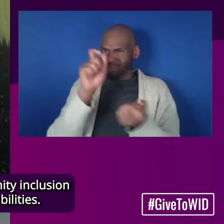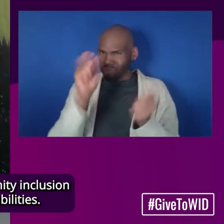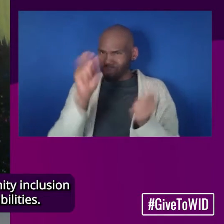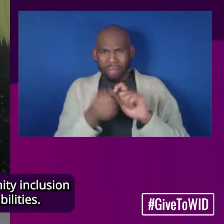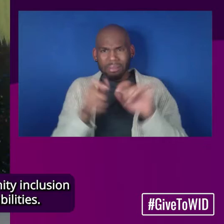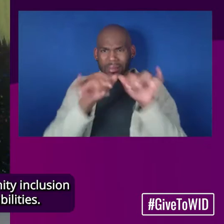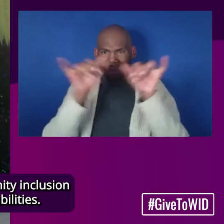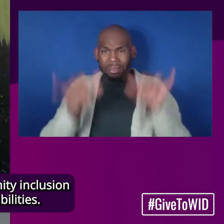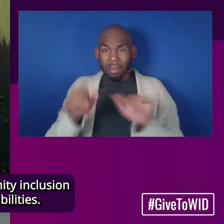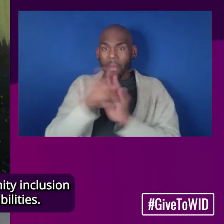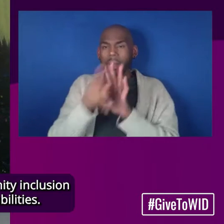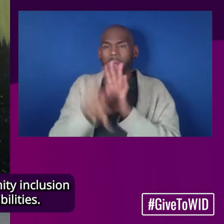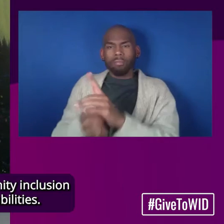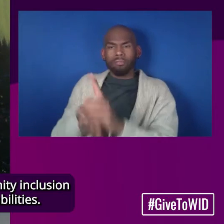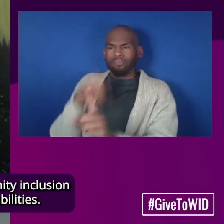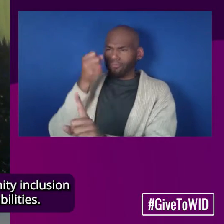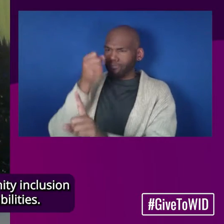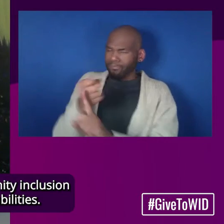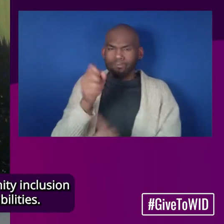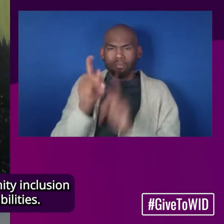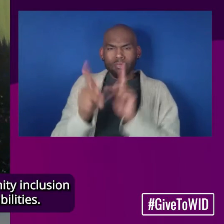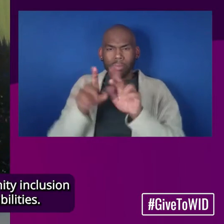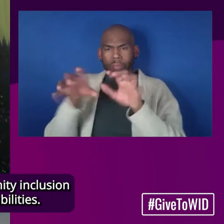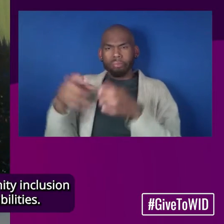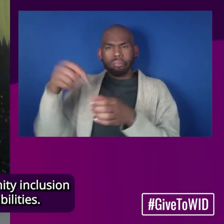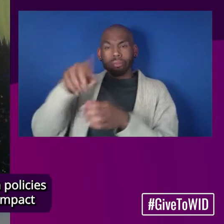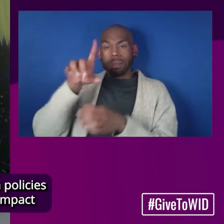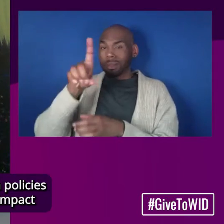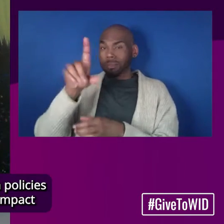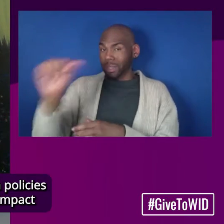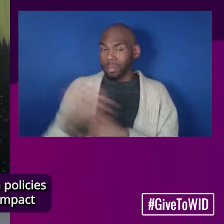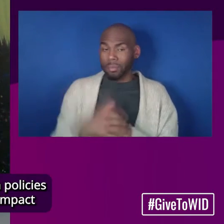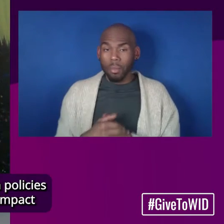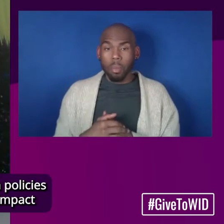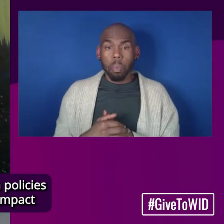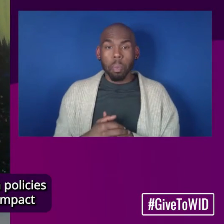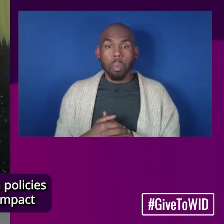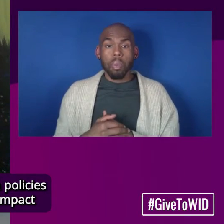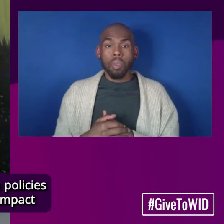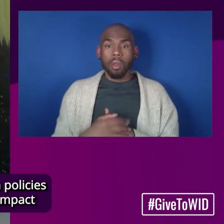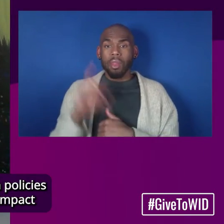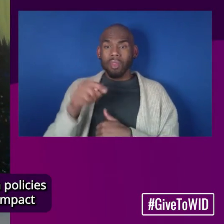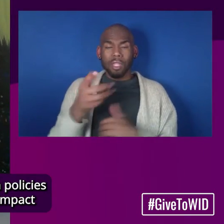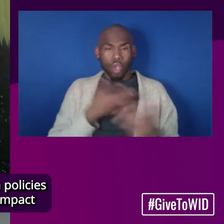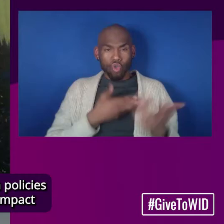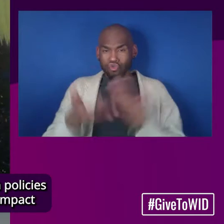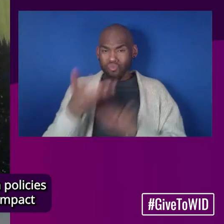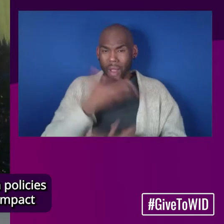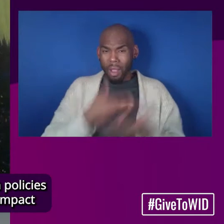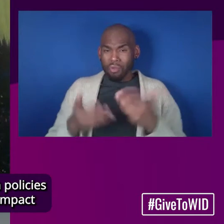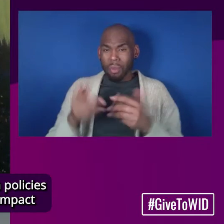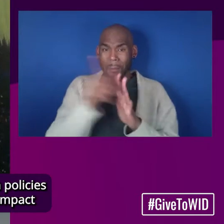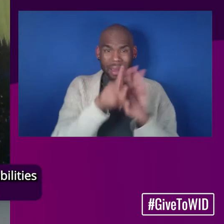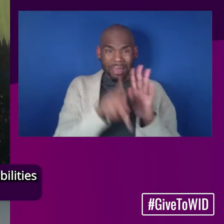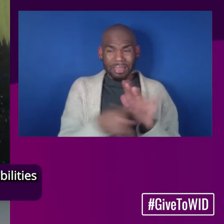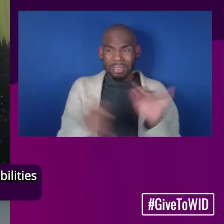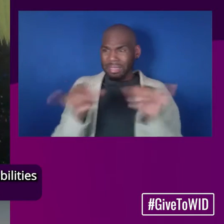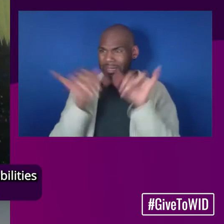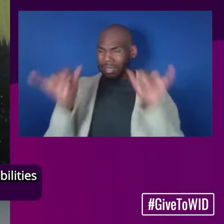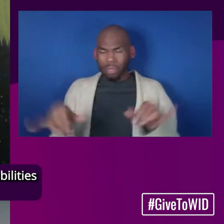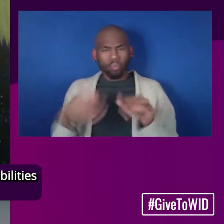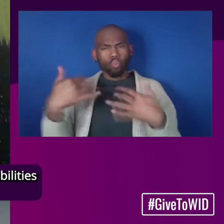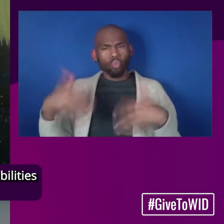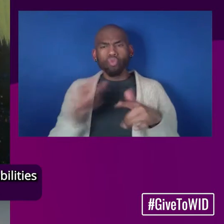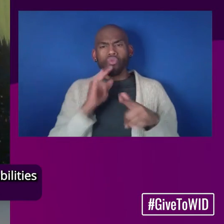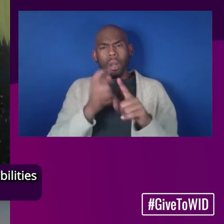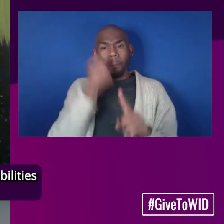impact community inclusion for all people with disabilities. The interaction between policies and systems directly impact how